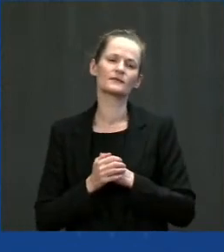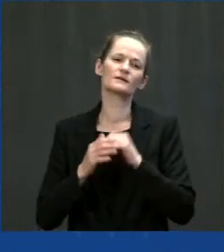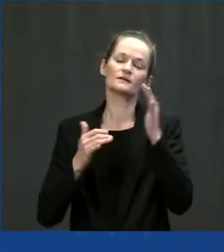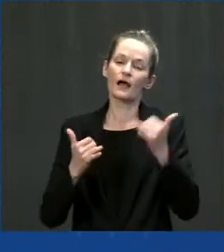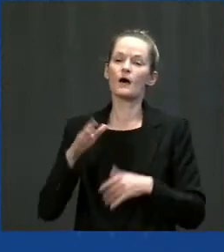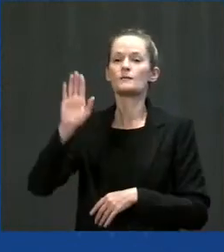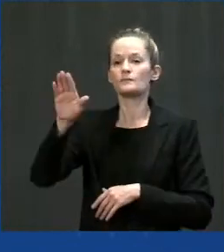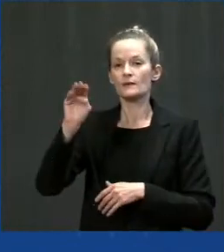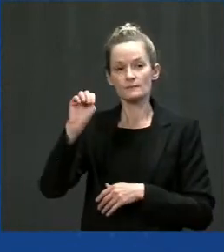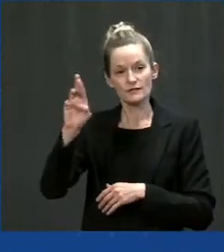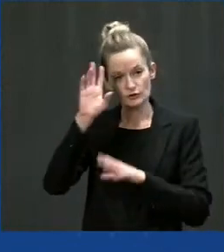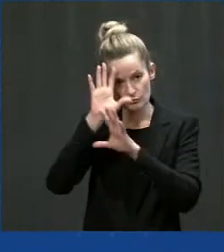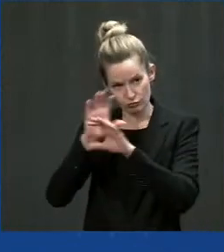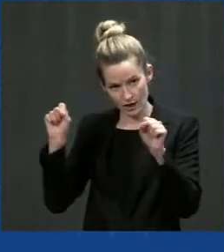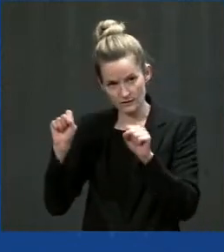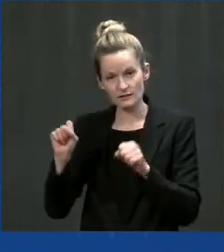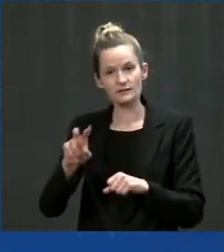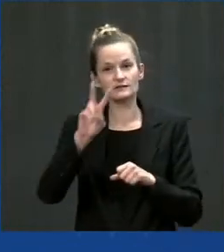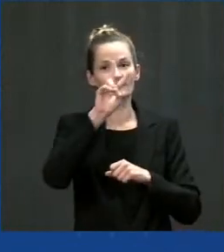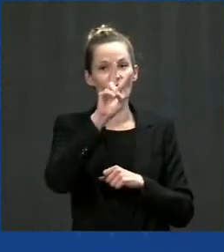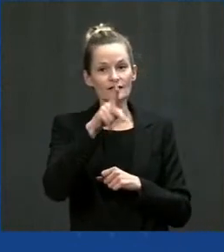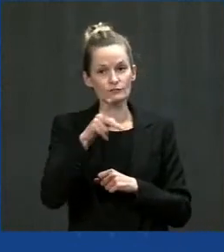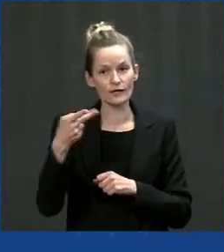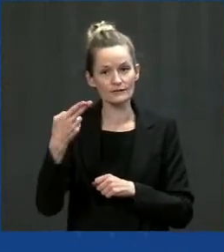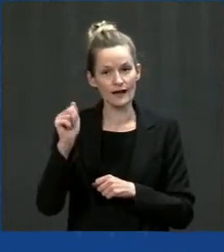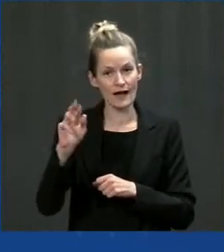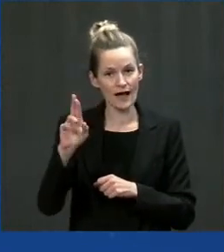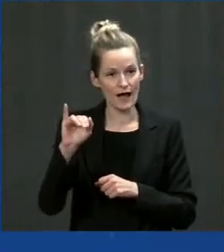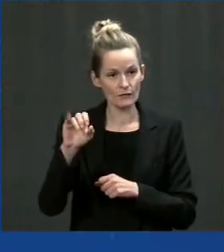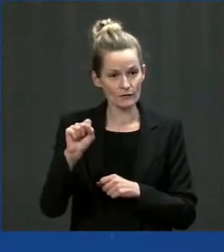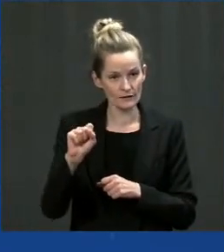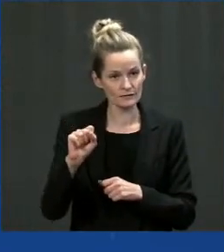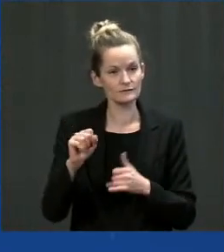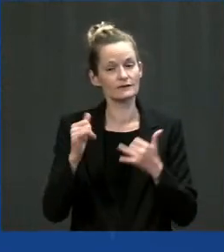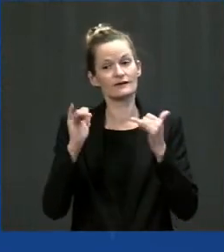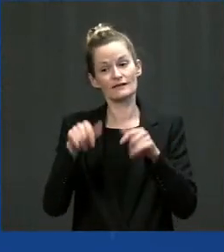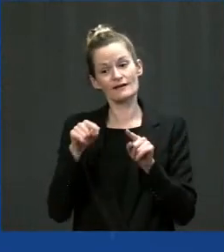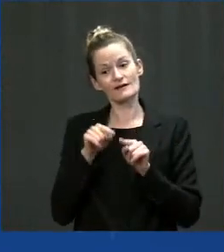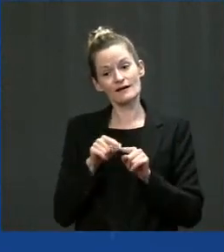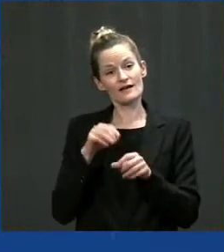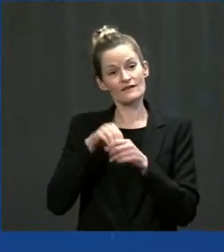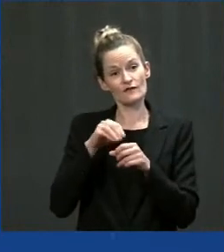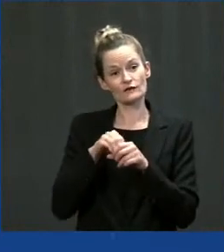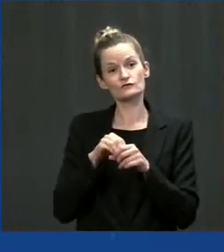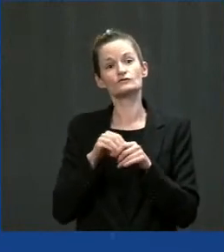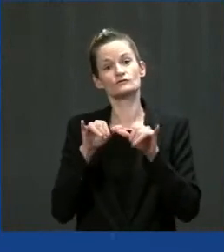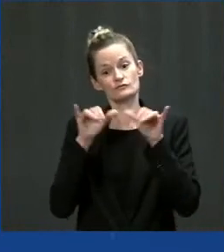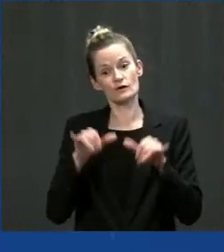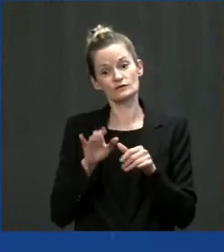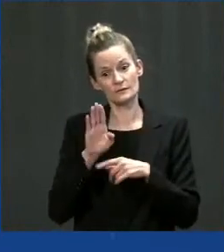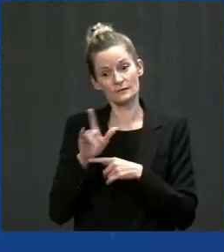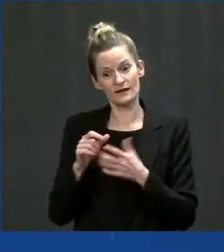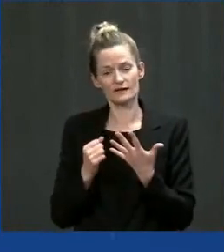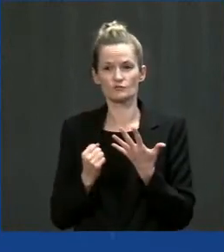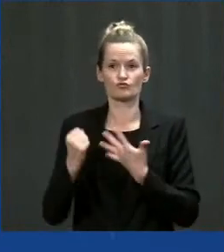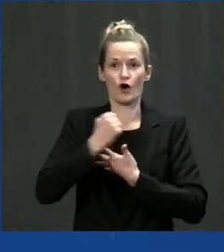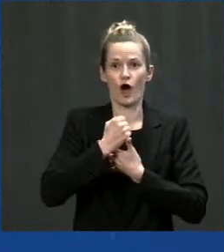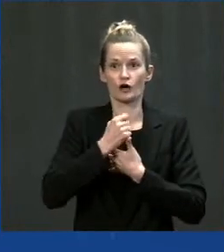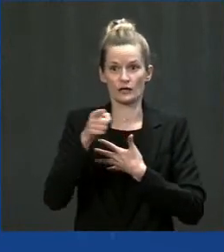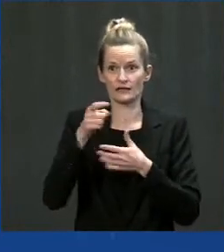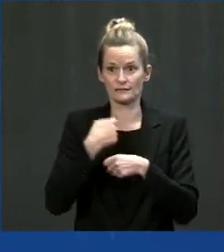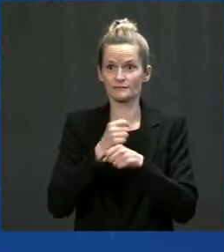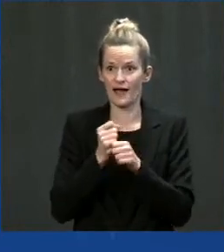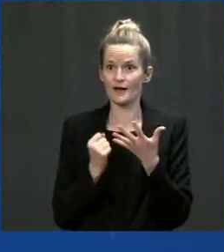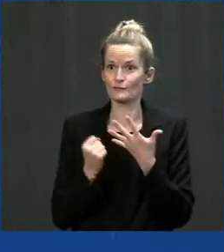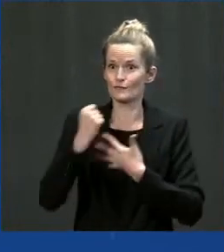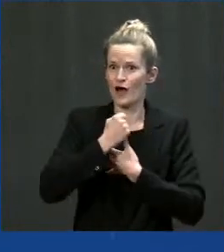Harris, for making infrastructure a real priority. And because of your leadership and dedication, countless families, communities